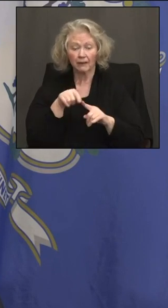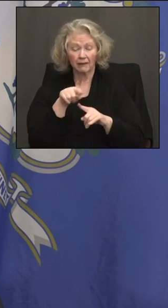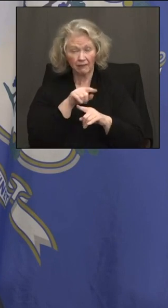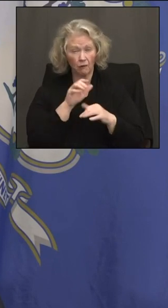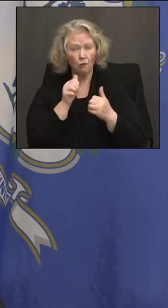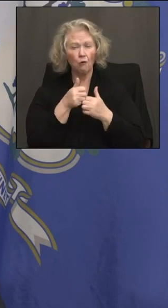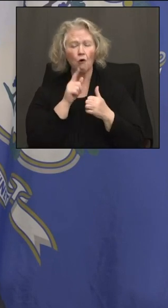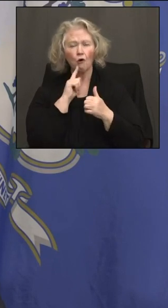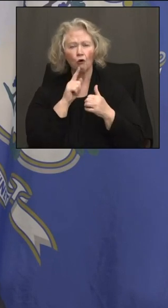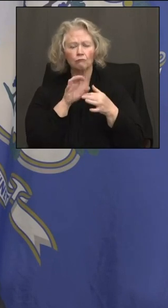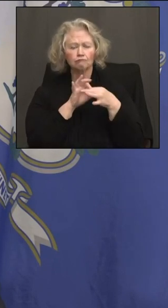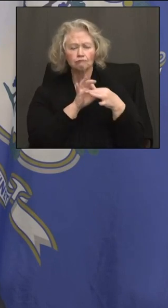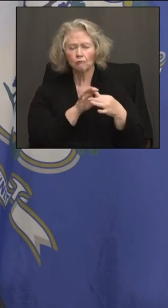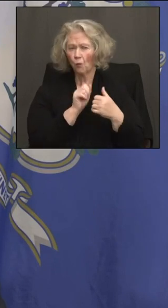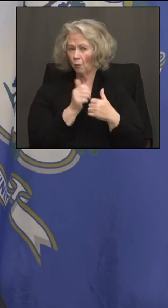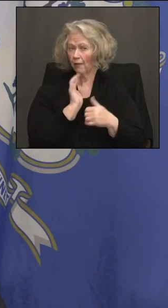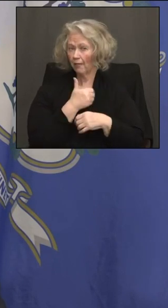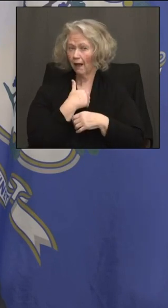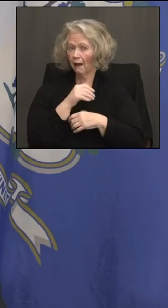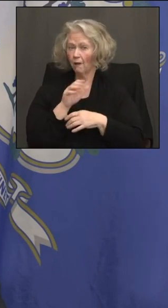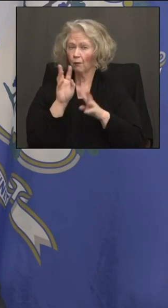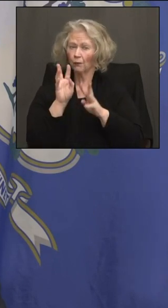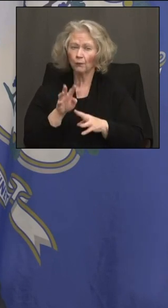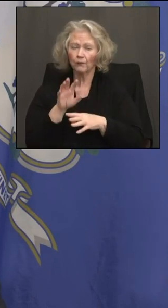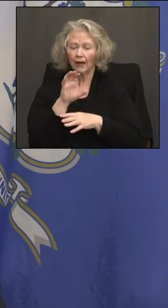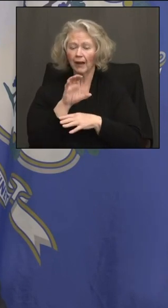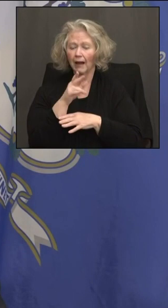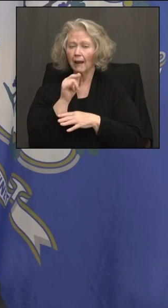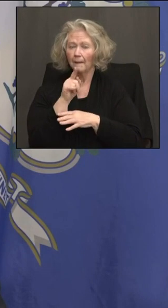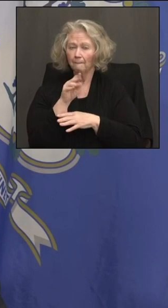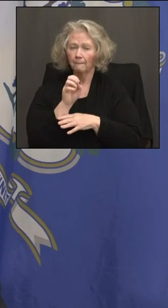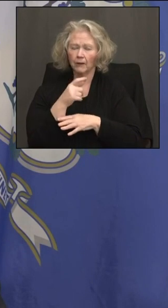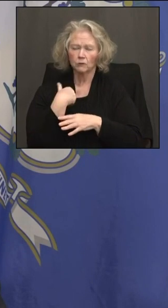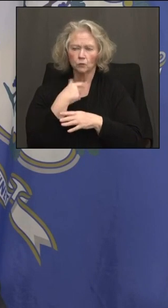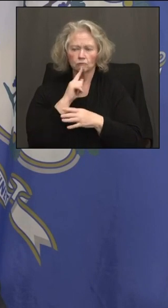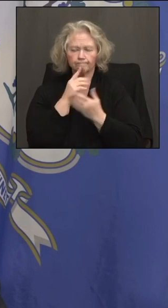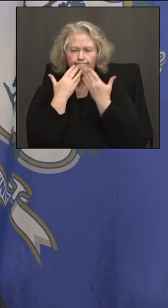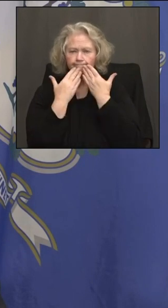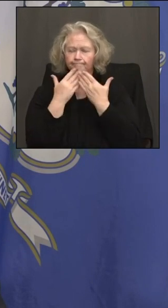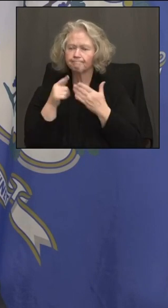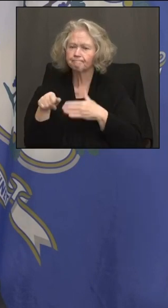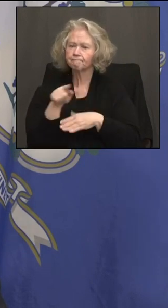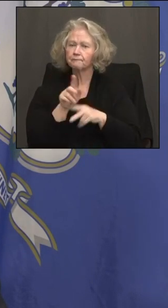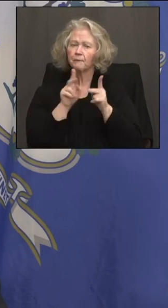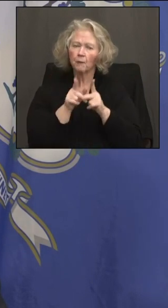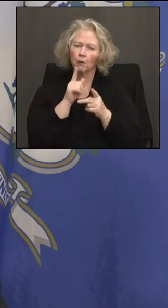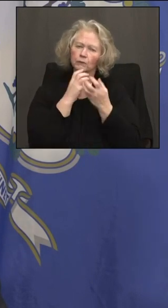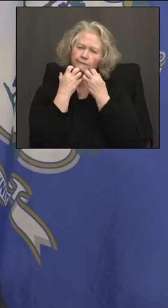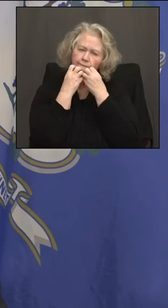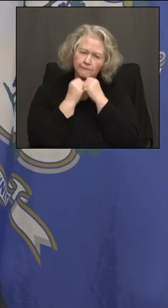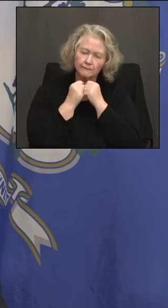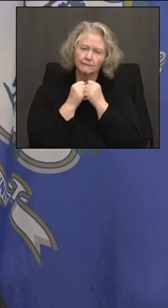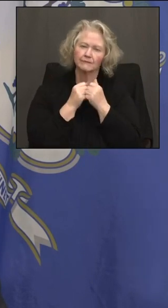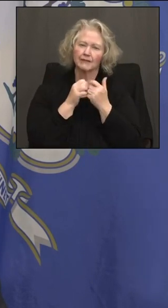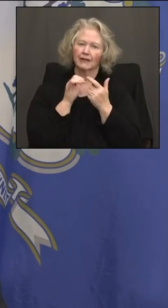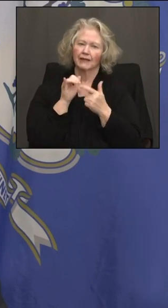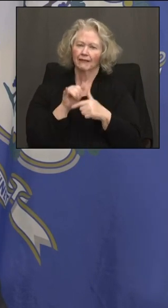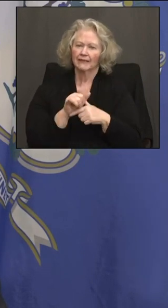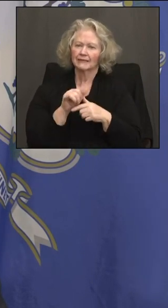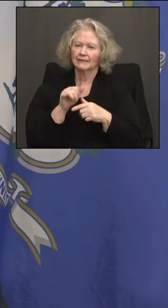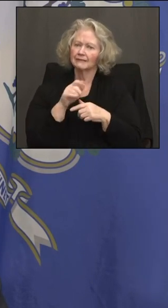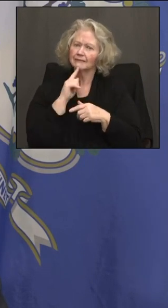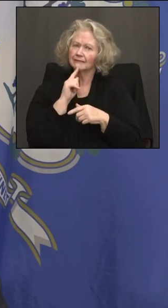with our climate. And so I thank all the people who take that climate initiative so seriously, as we do here in Connecticut.